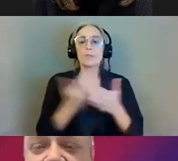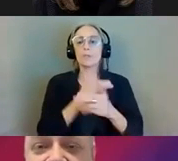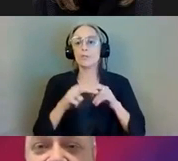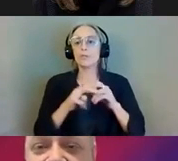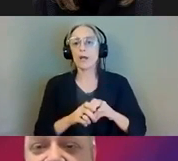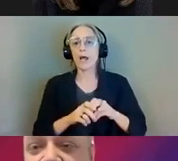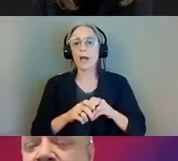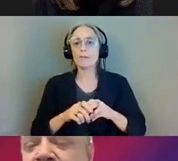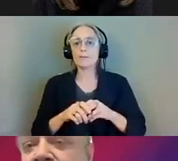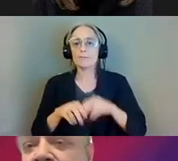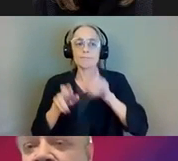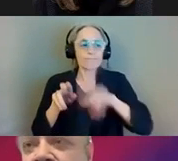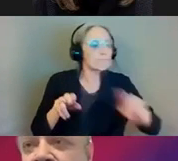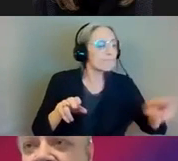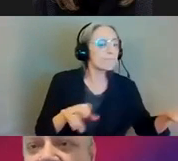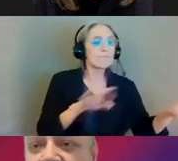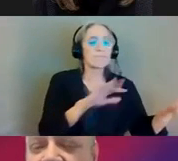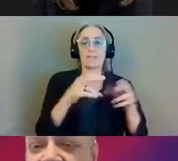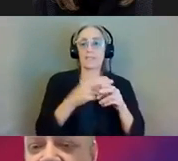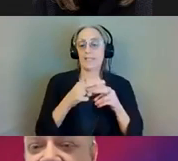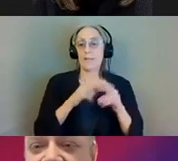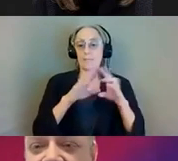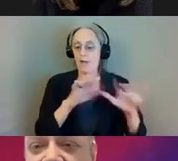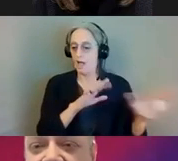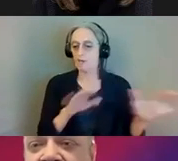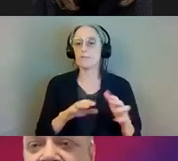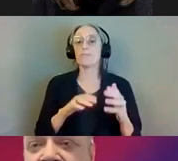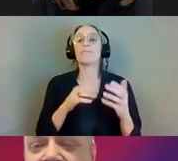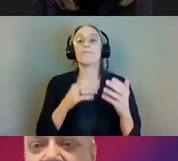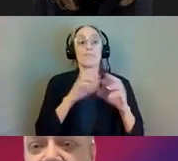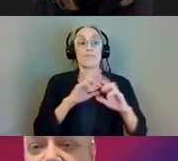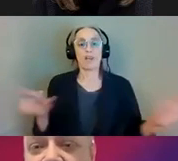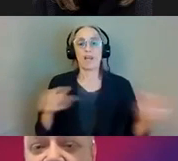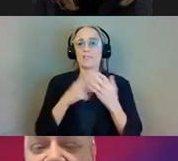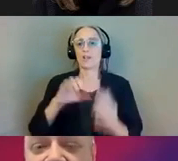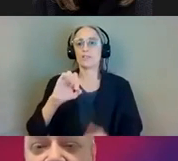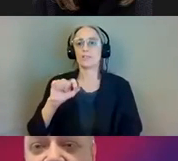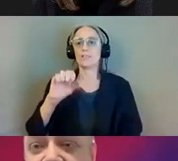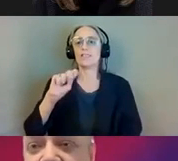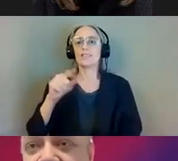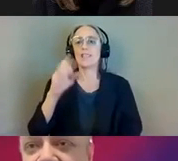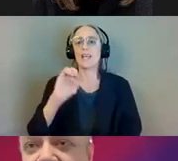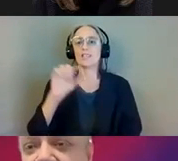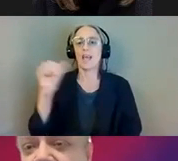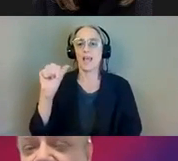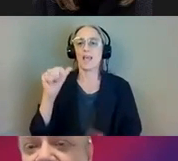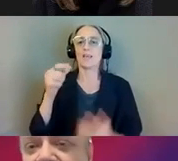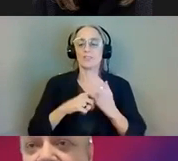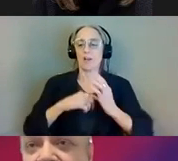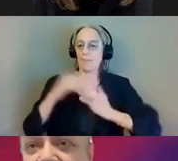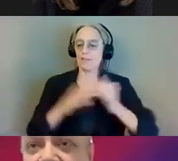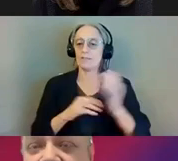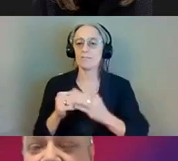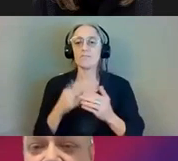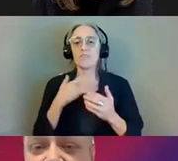us to go into stage a. So once into stage a we're projecting around a 2 year timeframe to